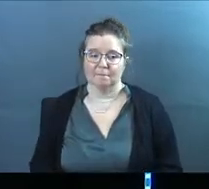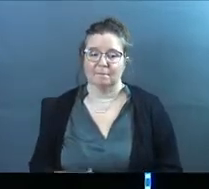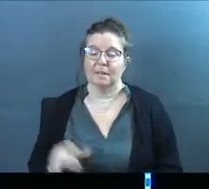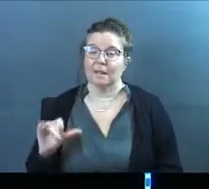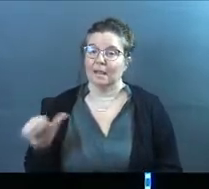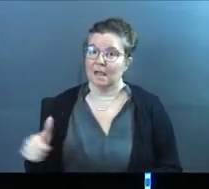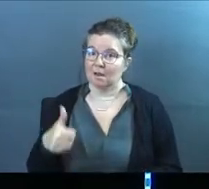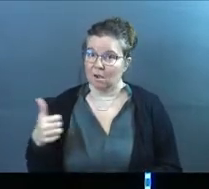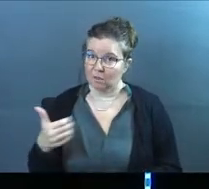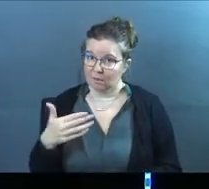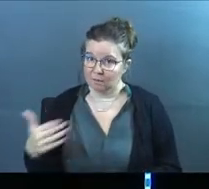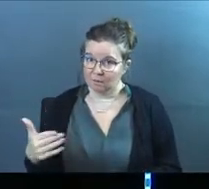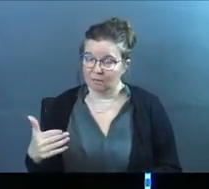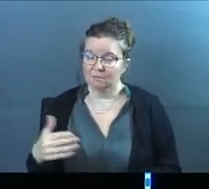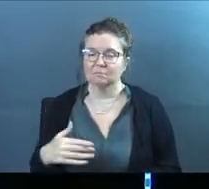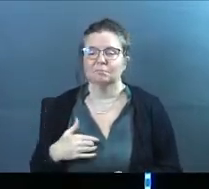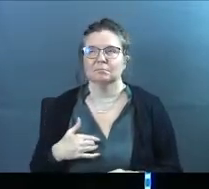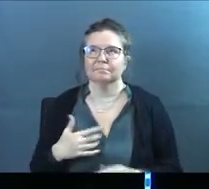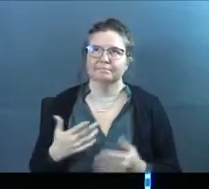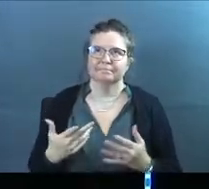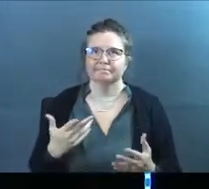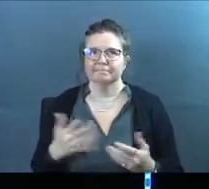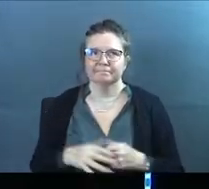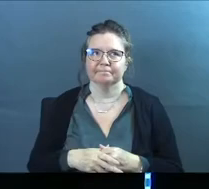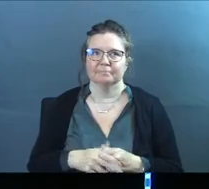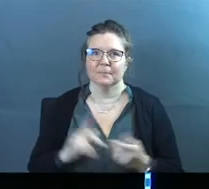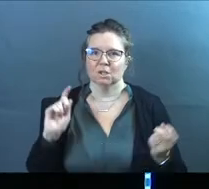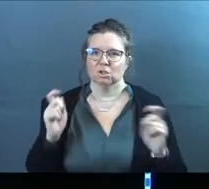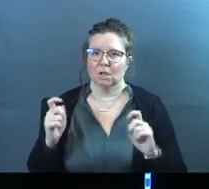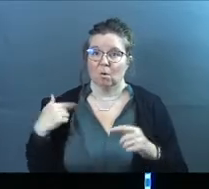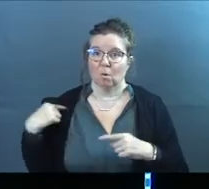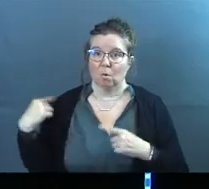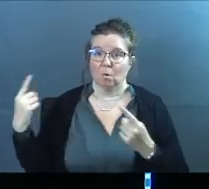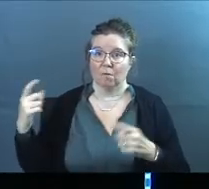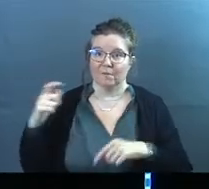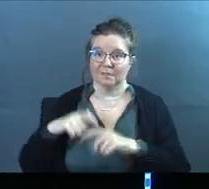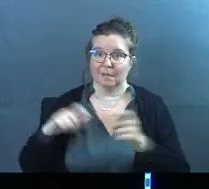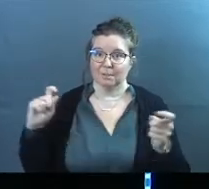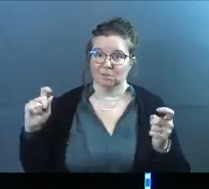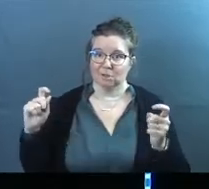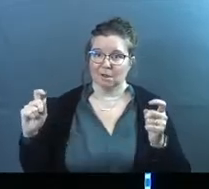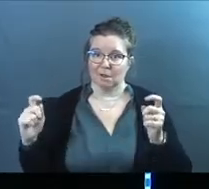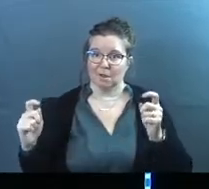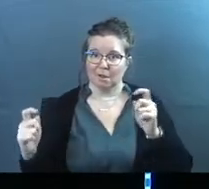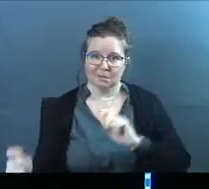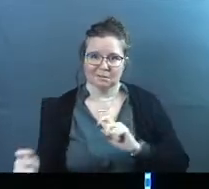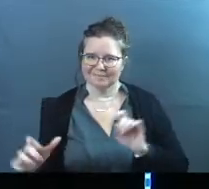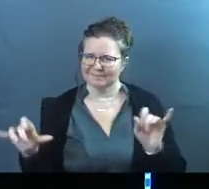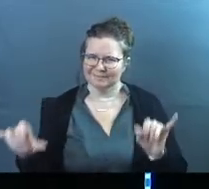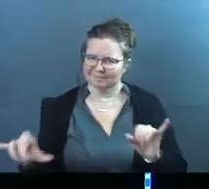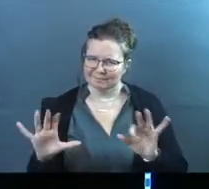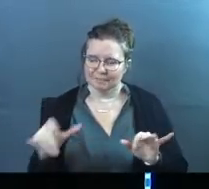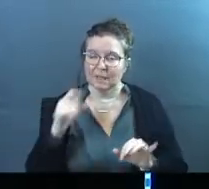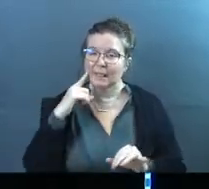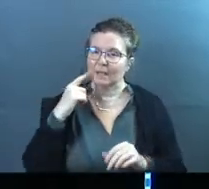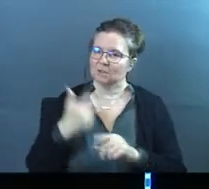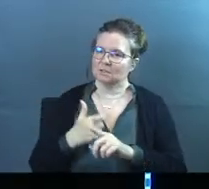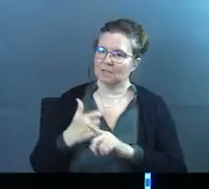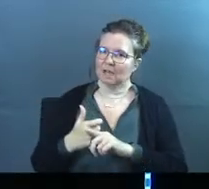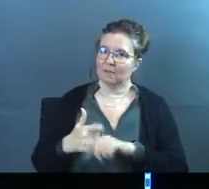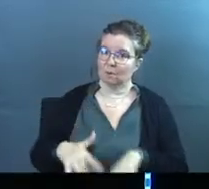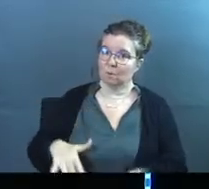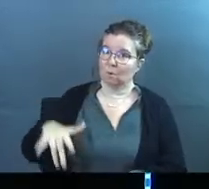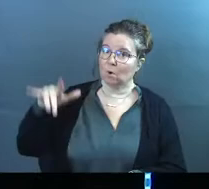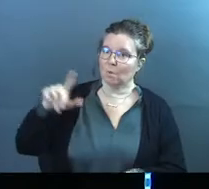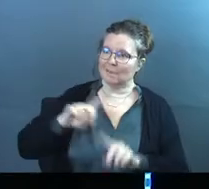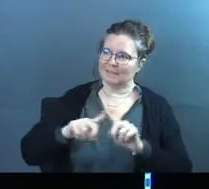just like any other thing, it kind of changes over time. Does that make sense? I mean, think of any, think about ourselves as a whole. We go through different